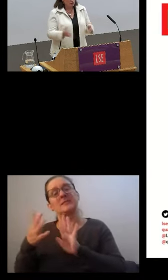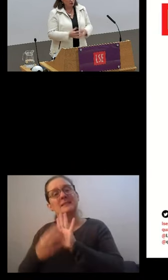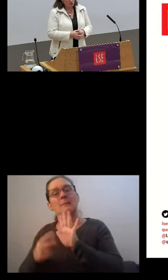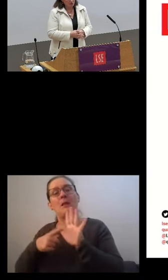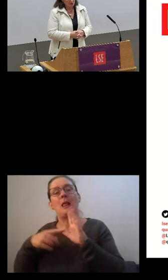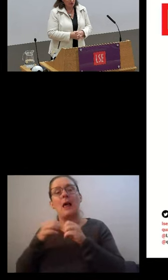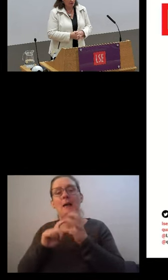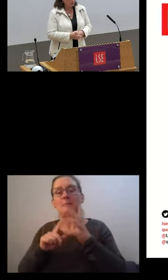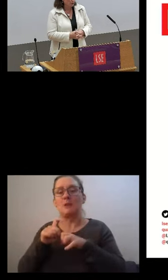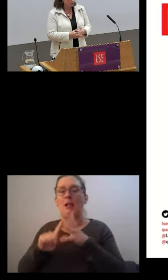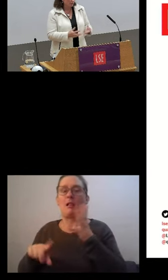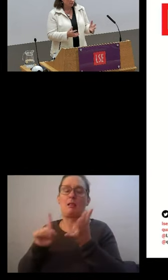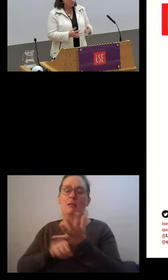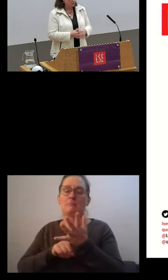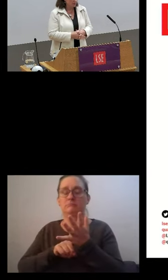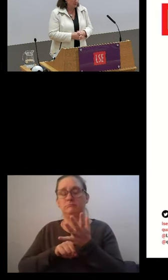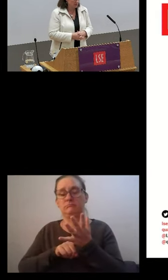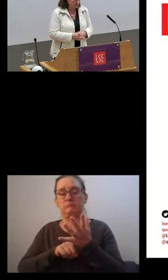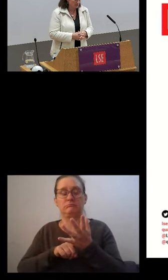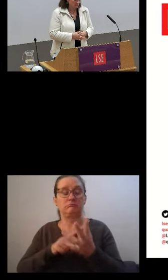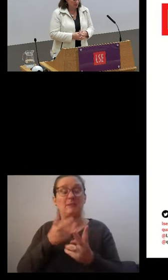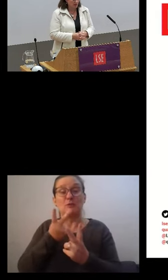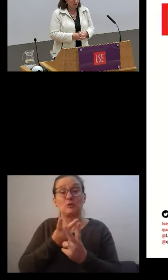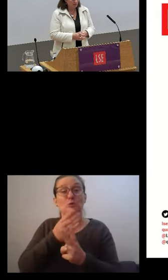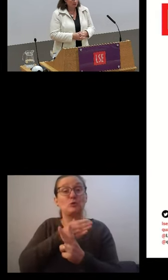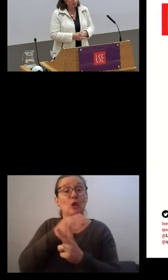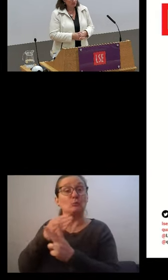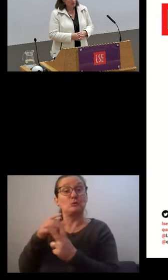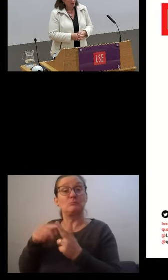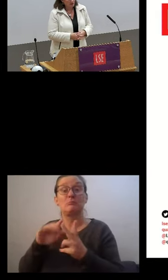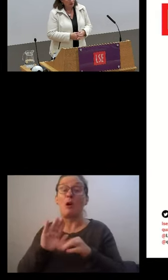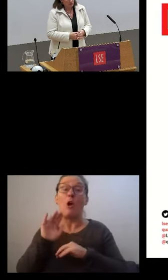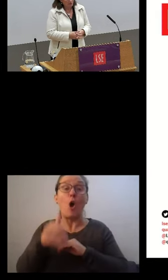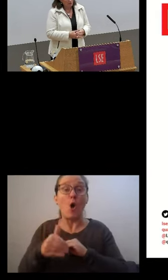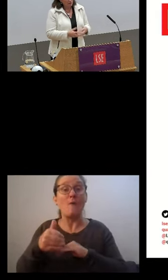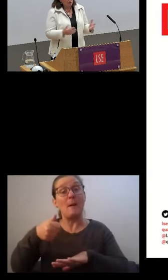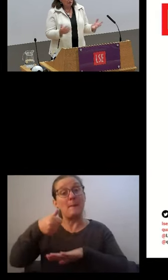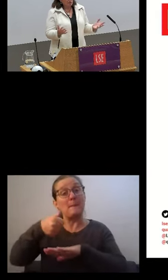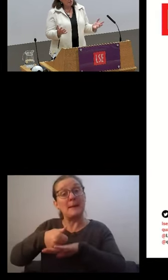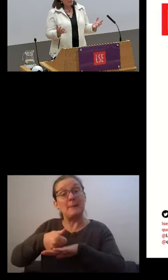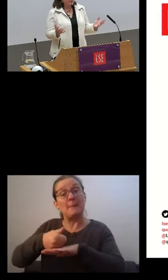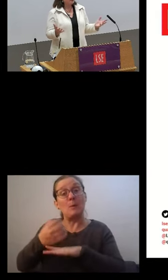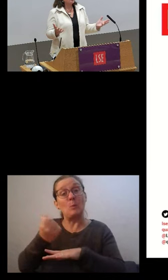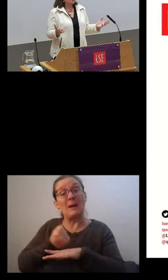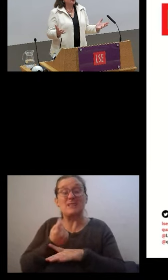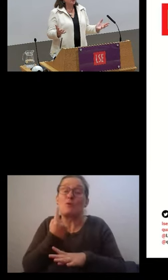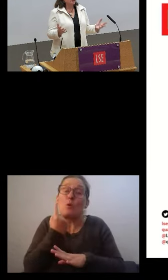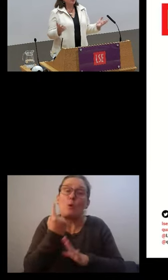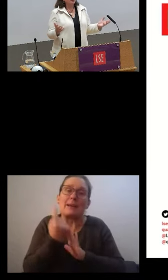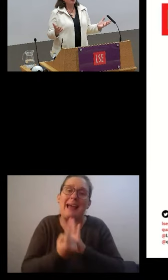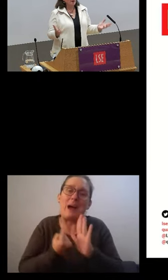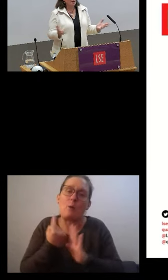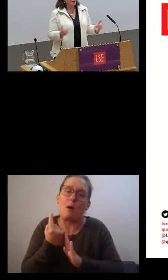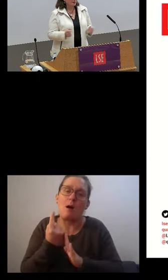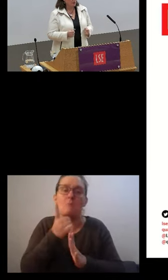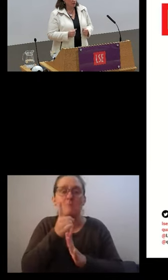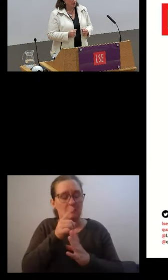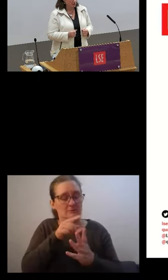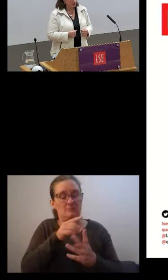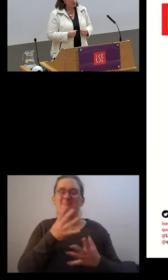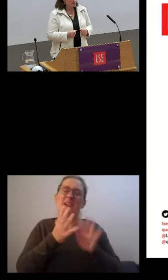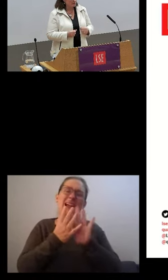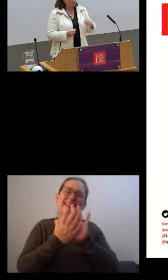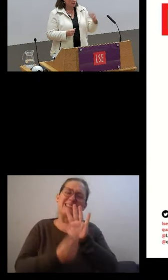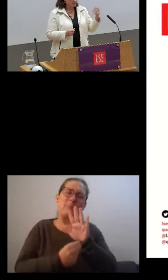between his two jobs, earning more than the minimum wage per hour. But if you have three different workers and if you compare their